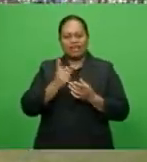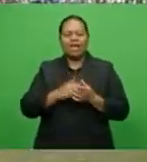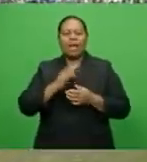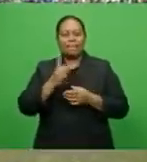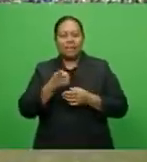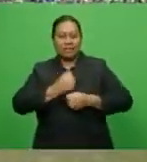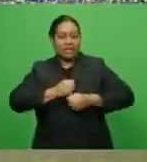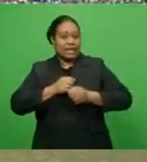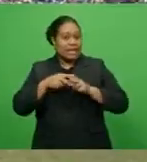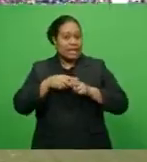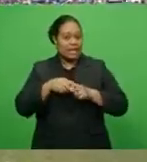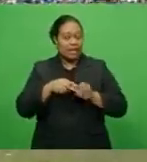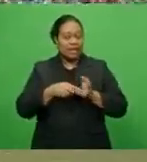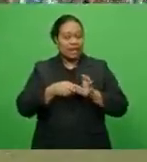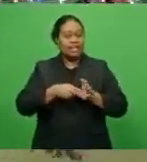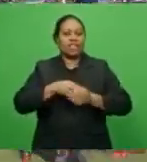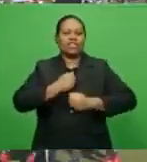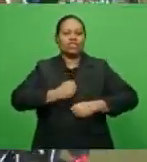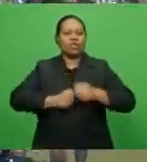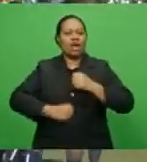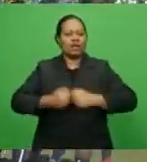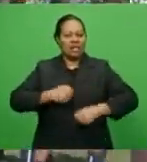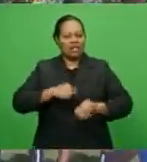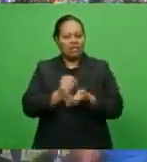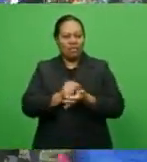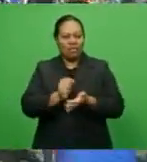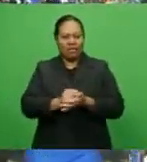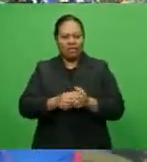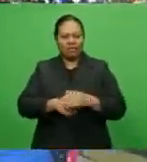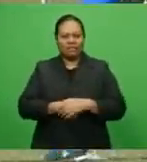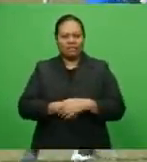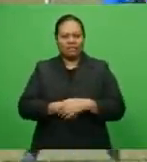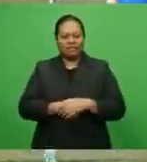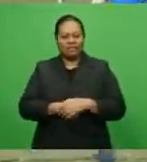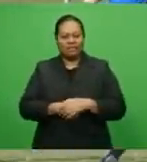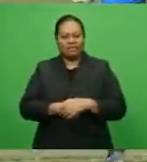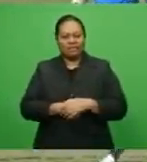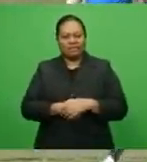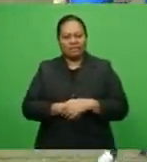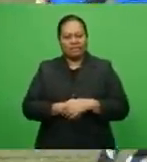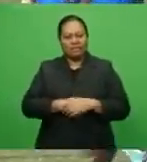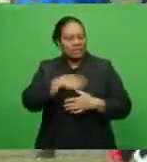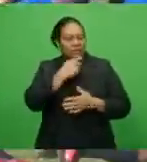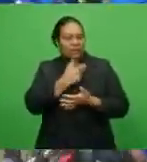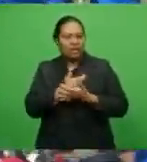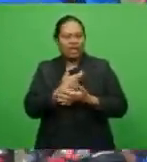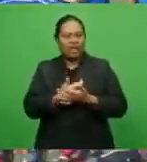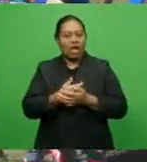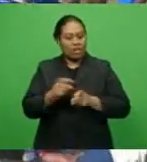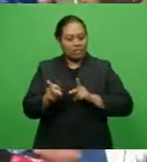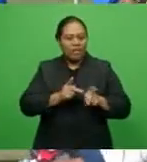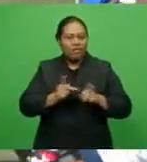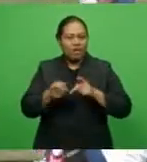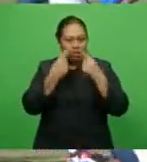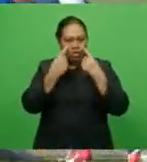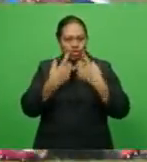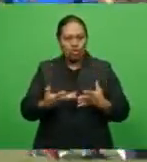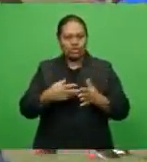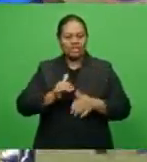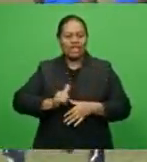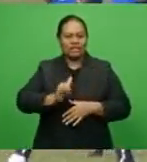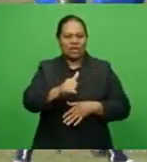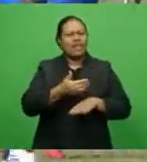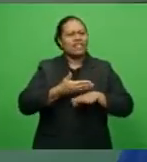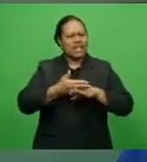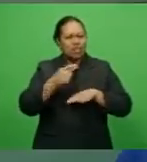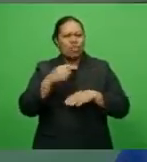struggled to take advantage of the situation. I'm really impressed with Yasawa's performance today, especially the new